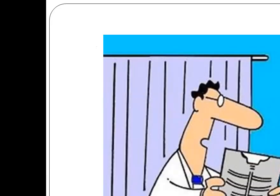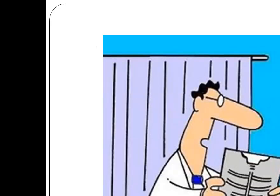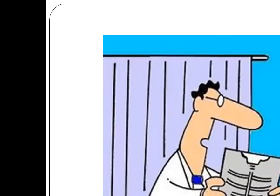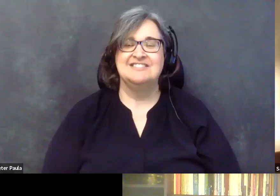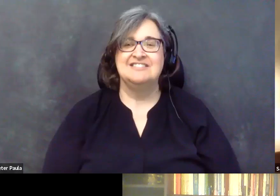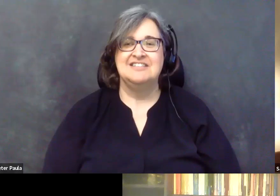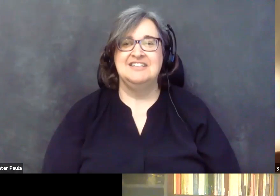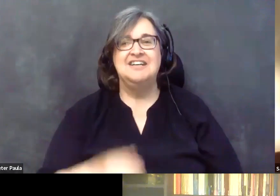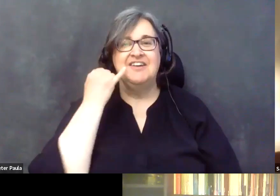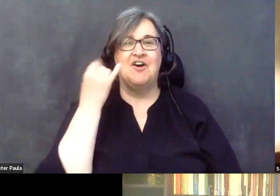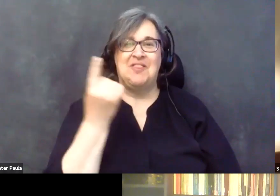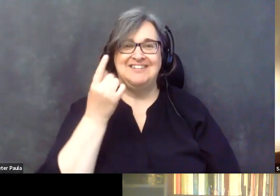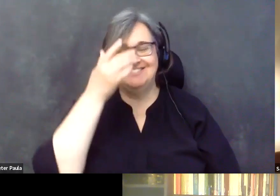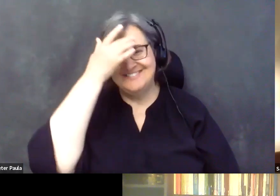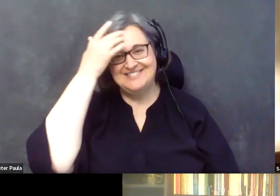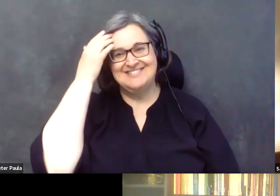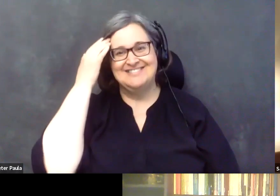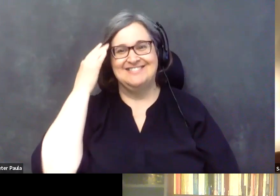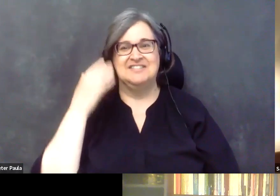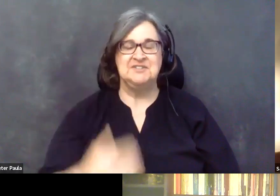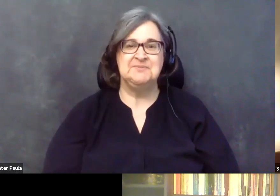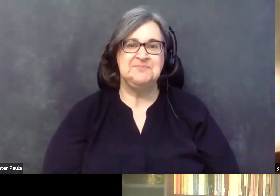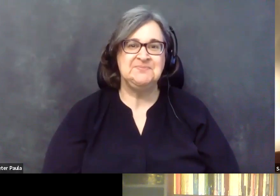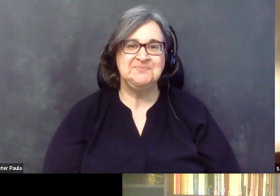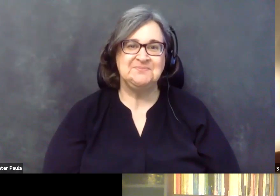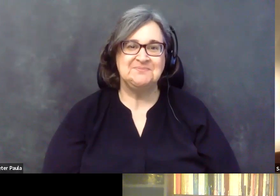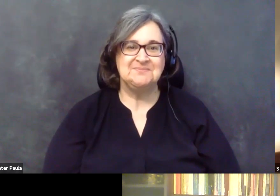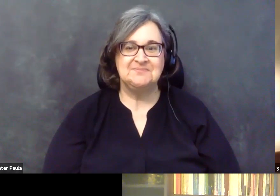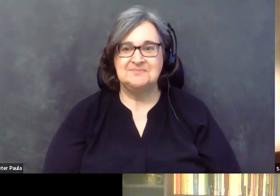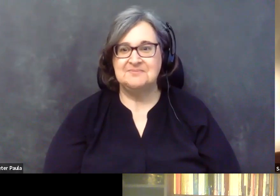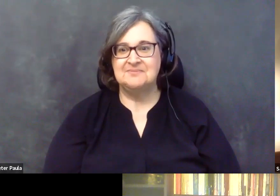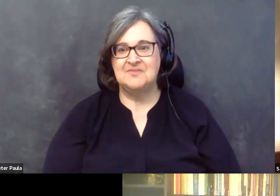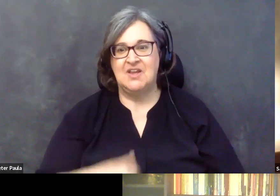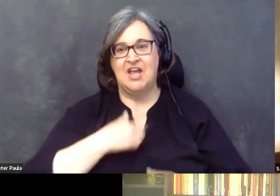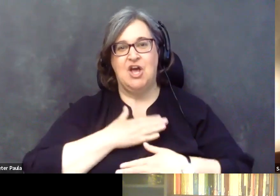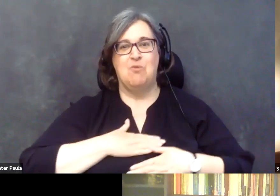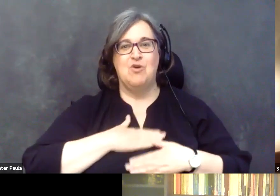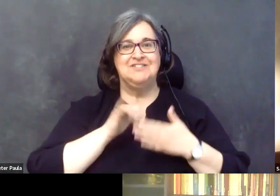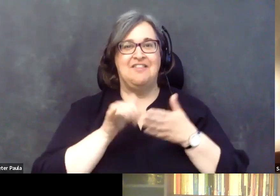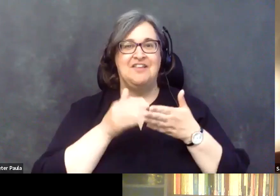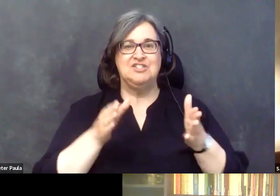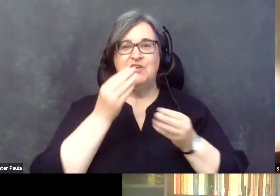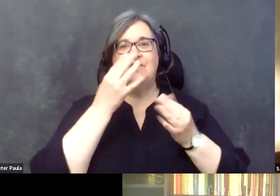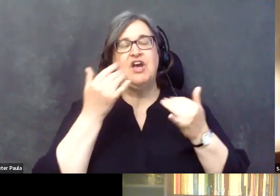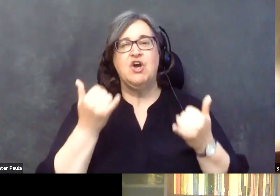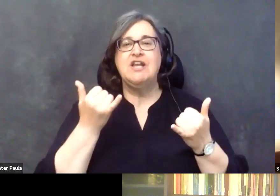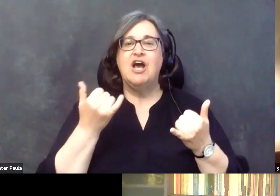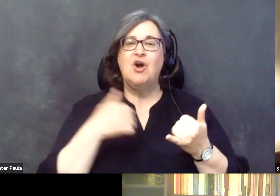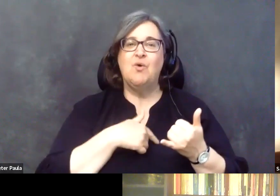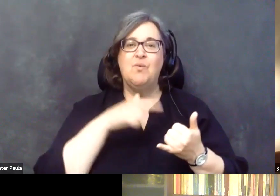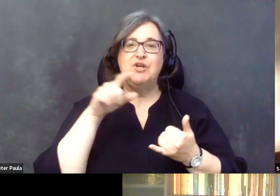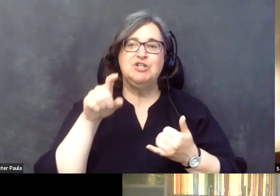If only. If only, exactly. If only. Well, I appreciate that overview. Let's talk about how,